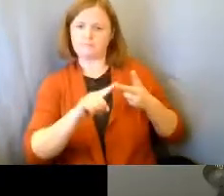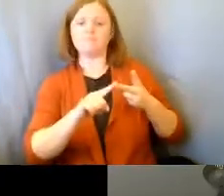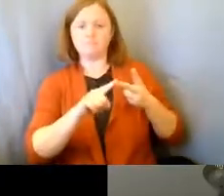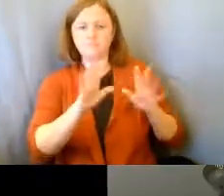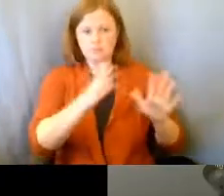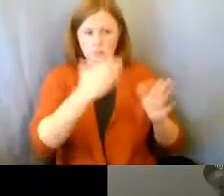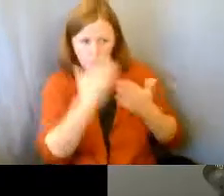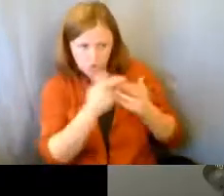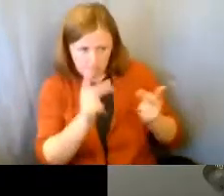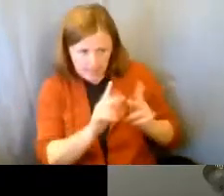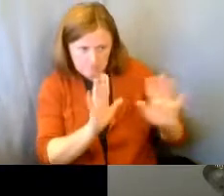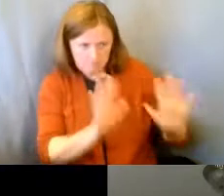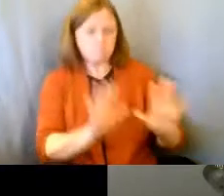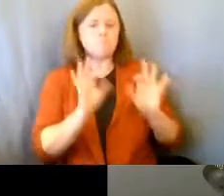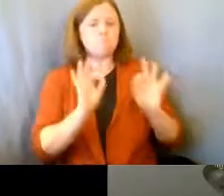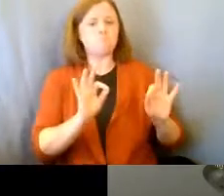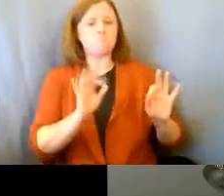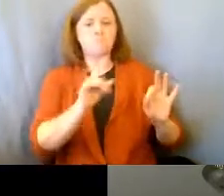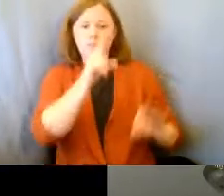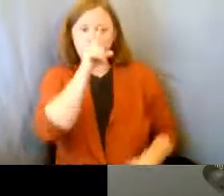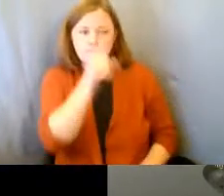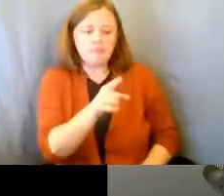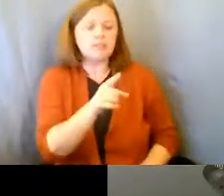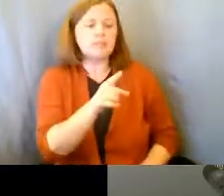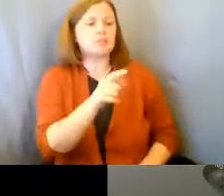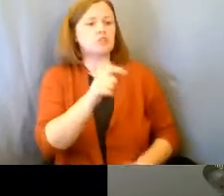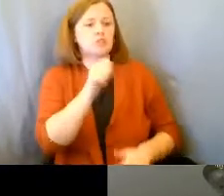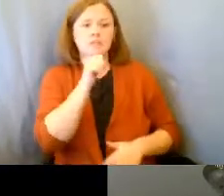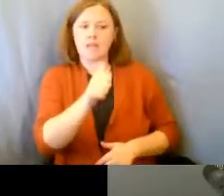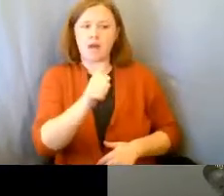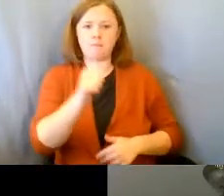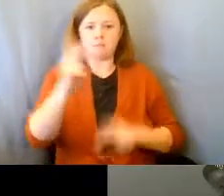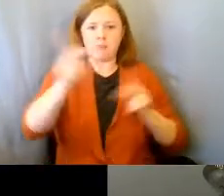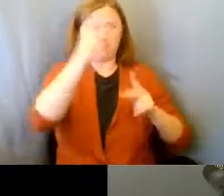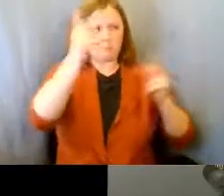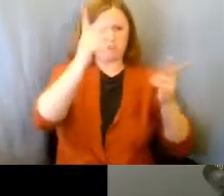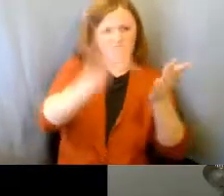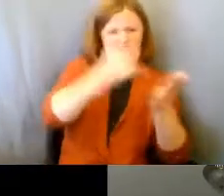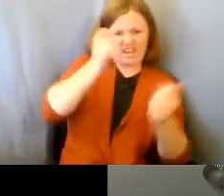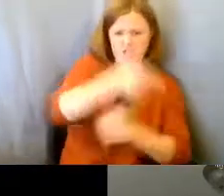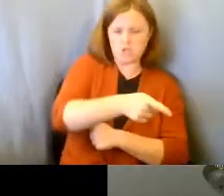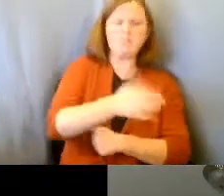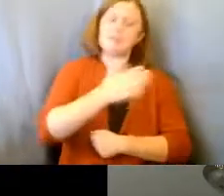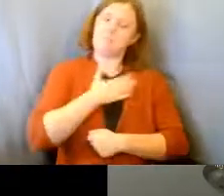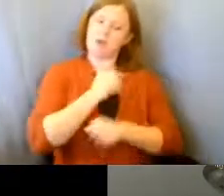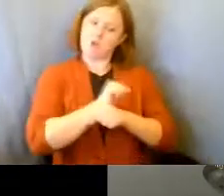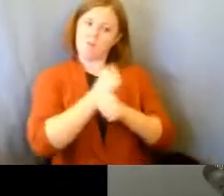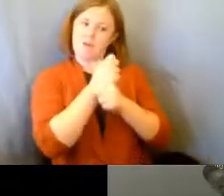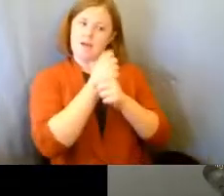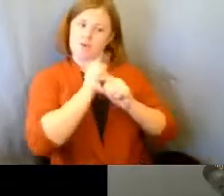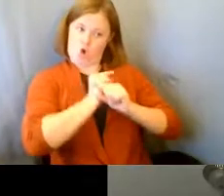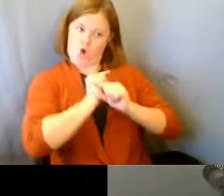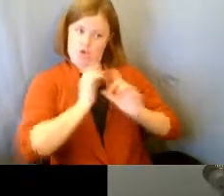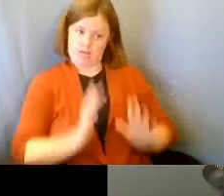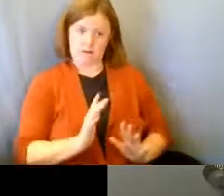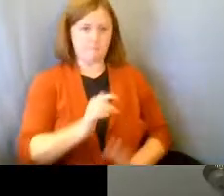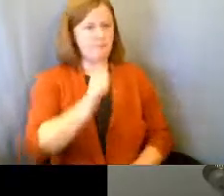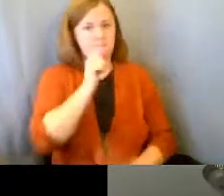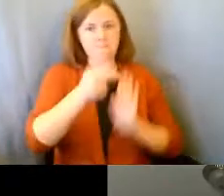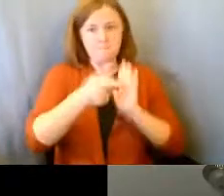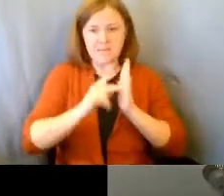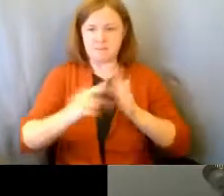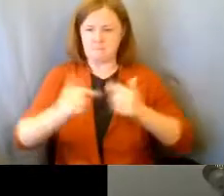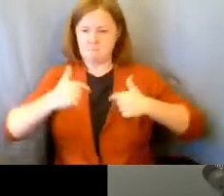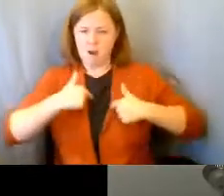a good place, right? Making sure that he's not taken advantage of. It's not to overlay